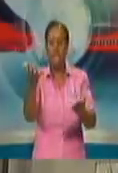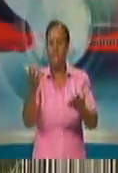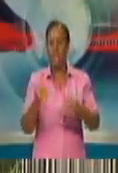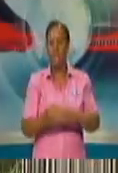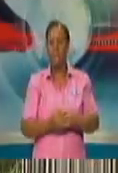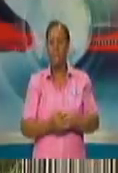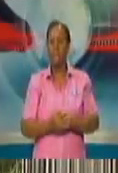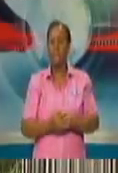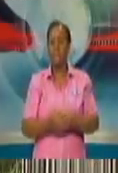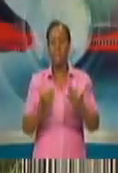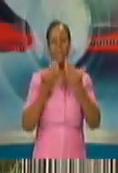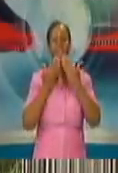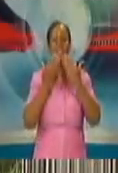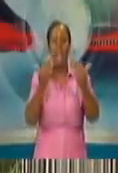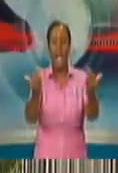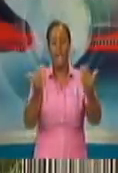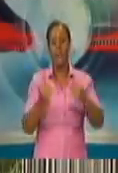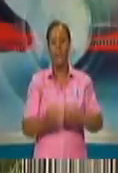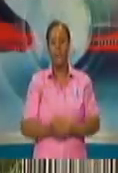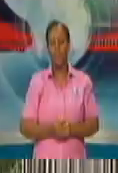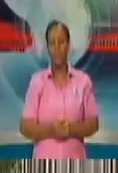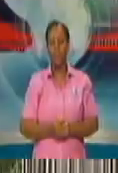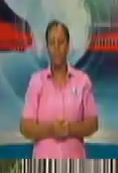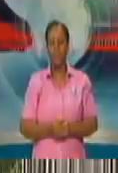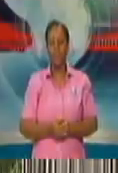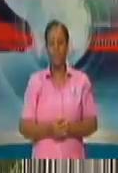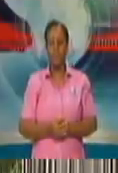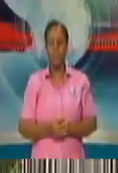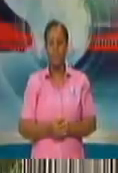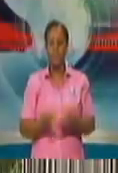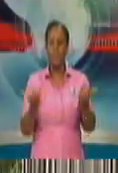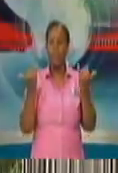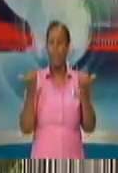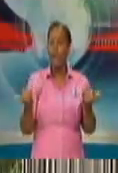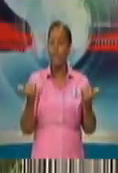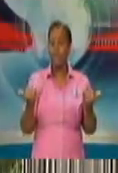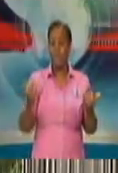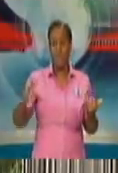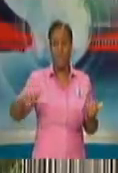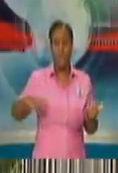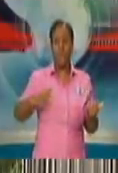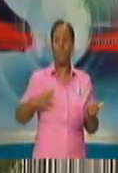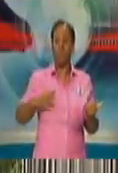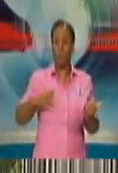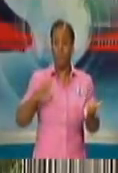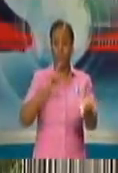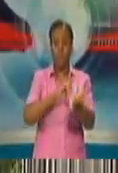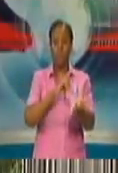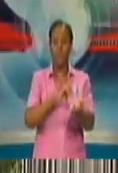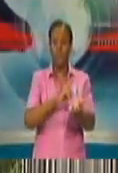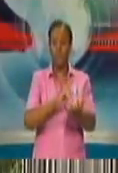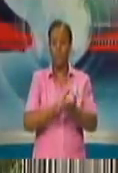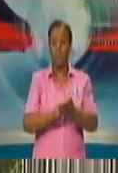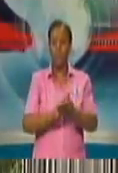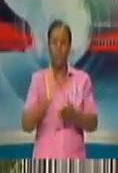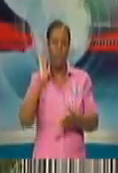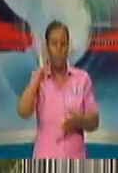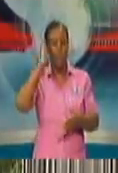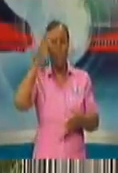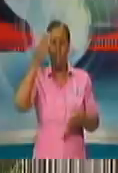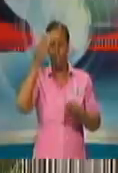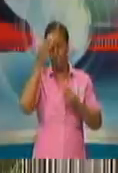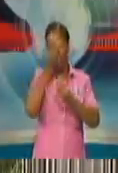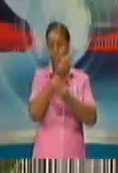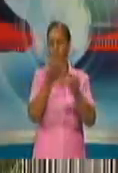opportunity. Thank you very much, Minister. At this time, the Chief Medical Officer, Dr. Roshan Parasram, will provide us with a